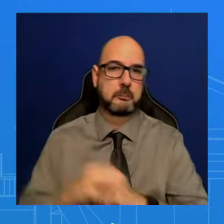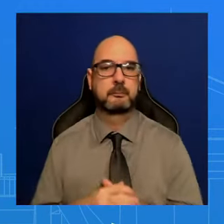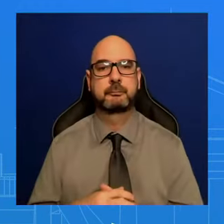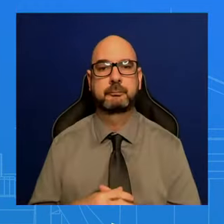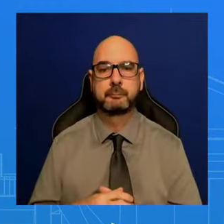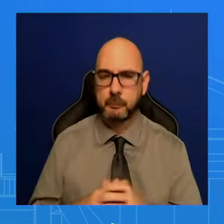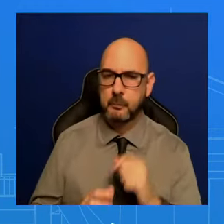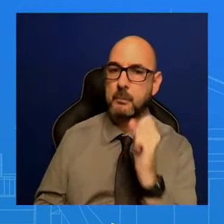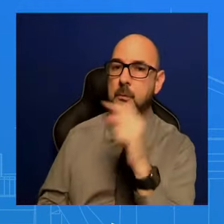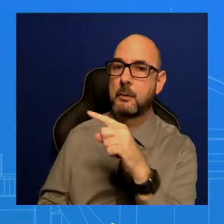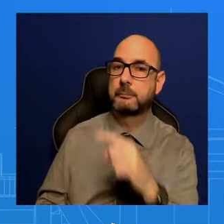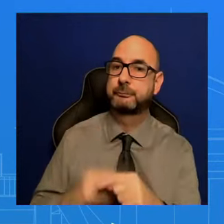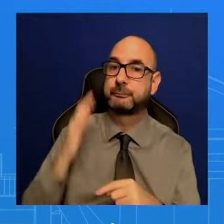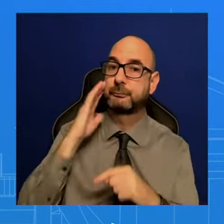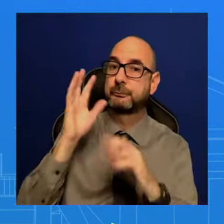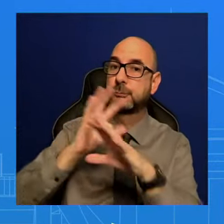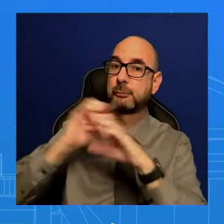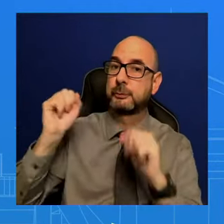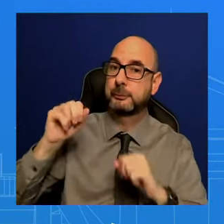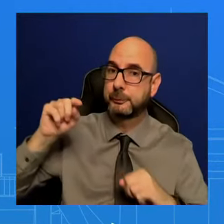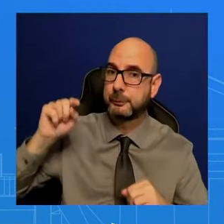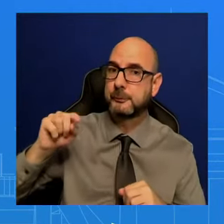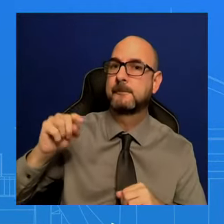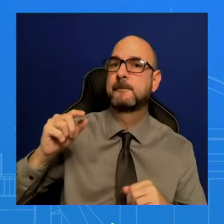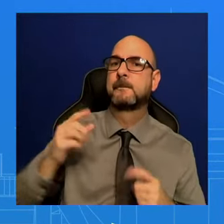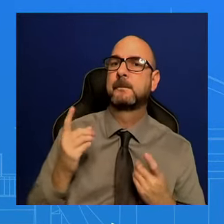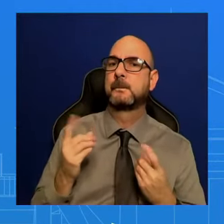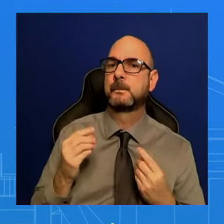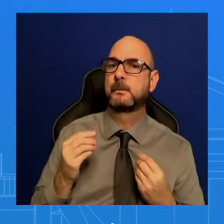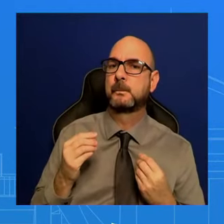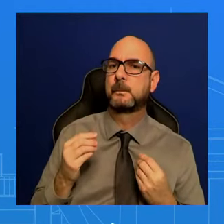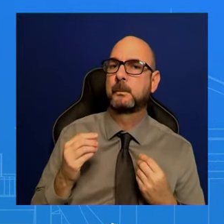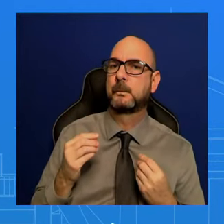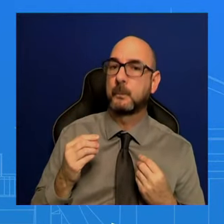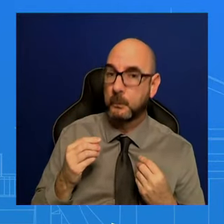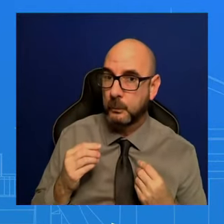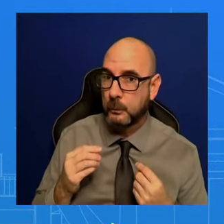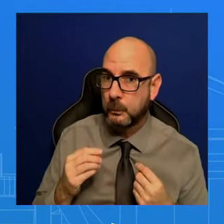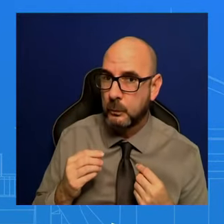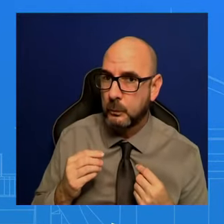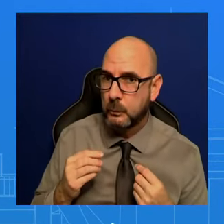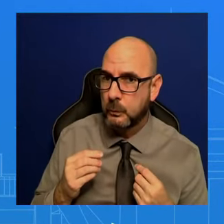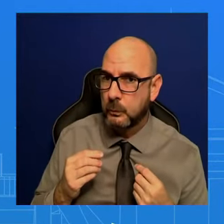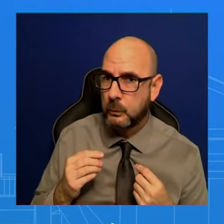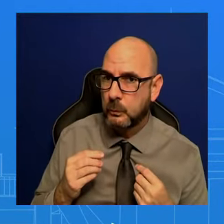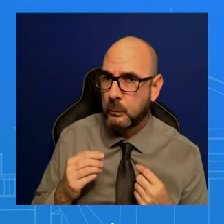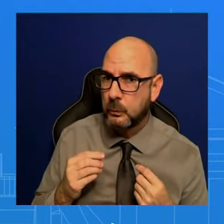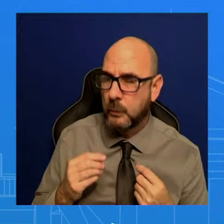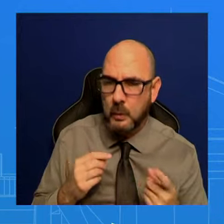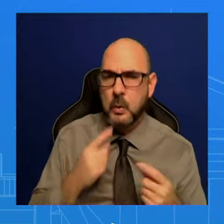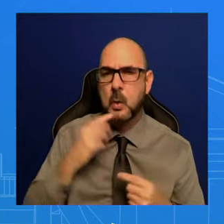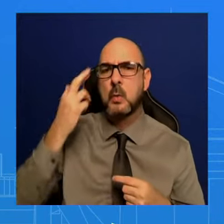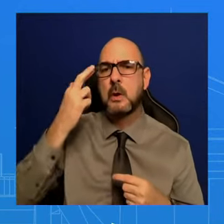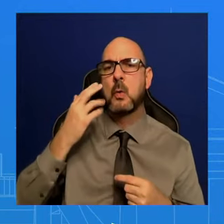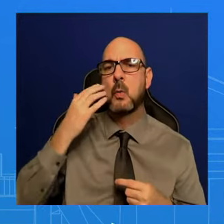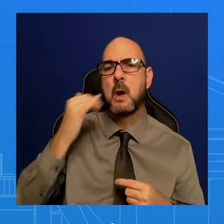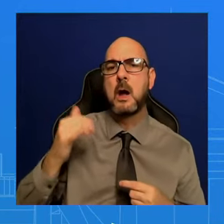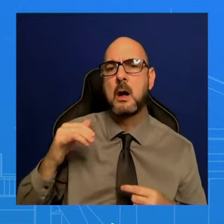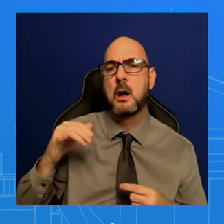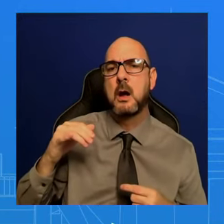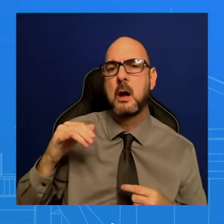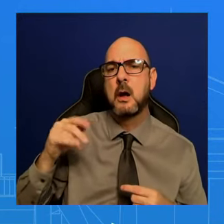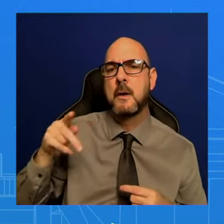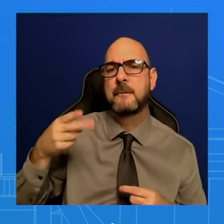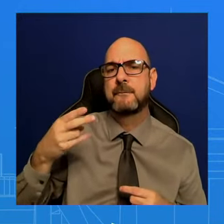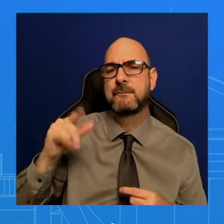behind some of the main reasons that Phillips decided to run for President? Concerns about the President's age? Concerns that he is a